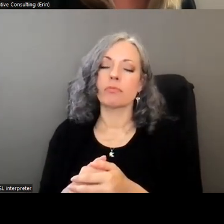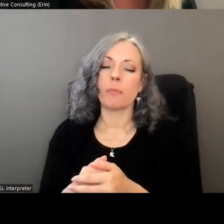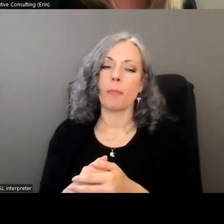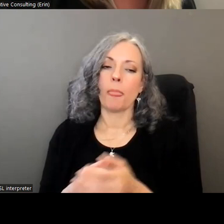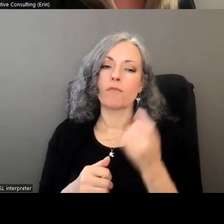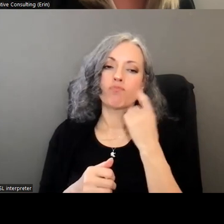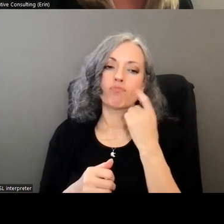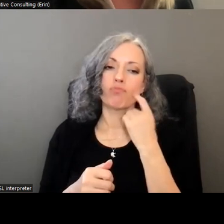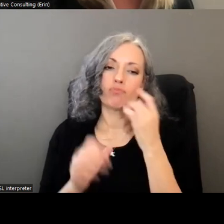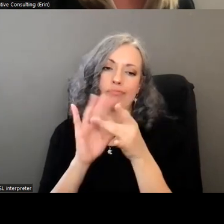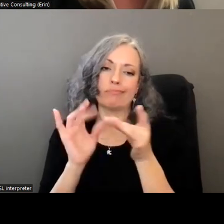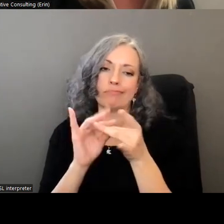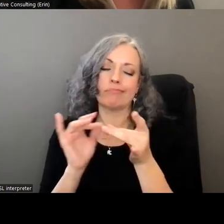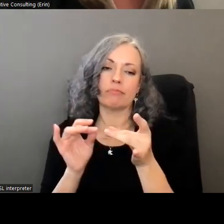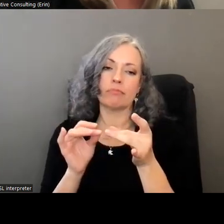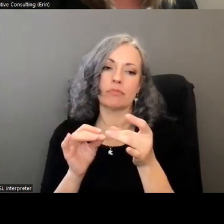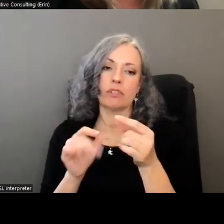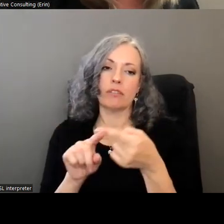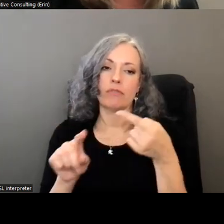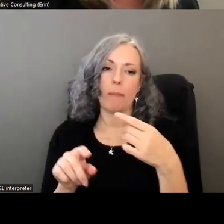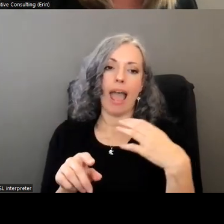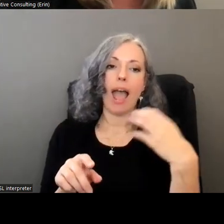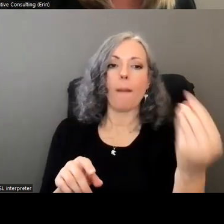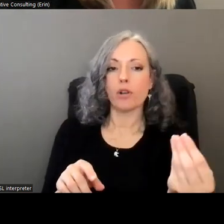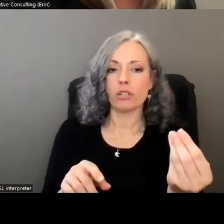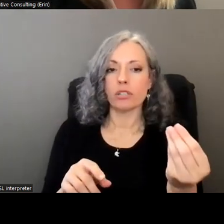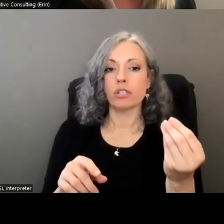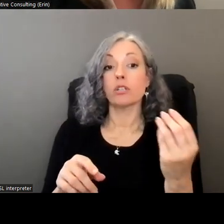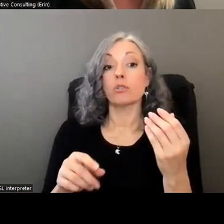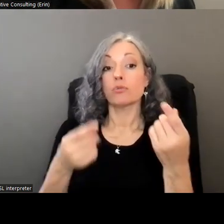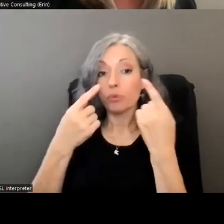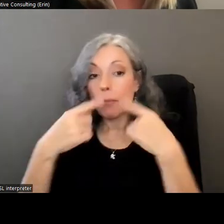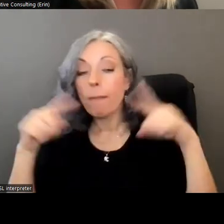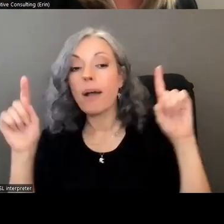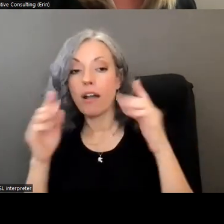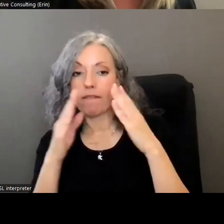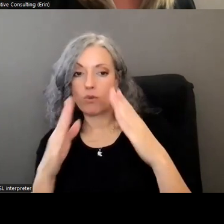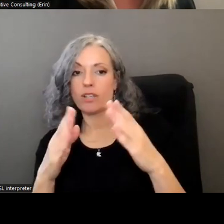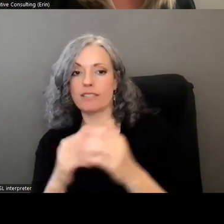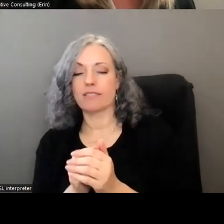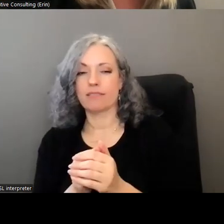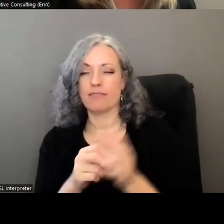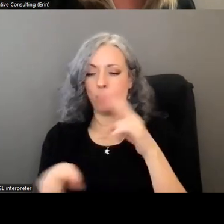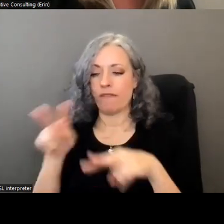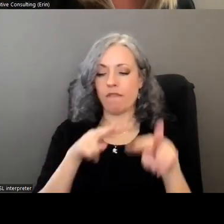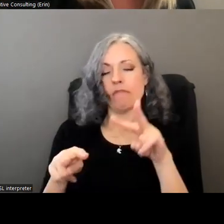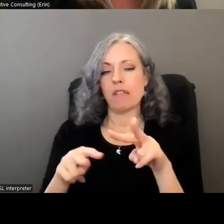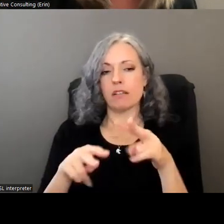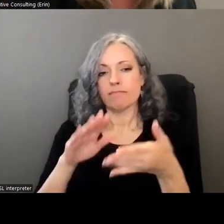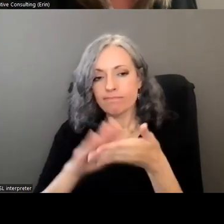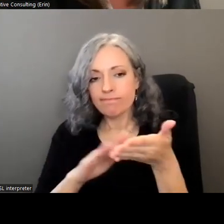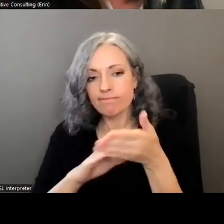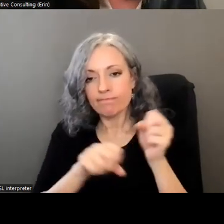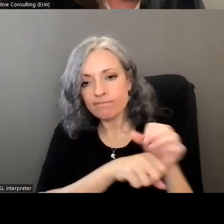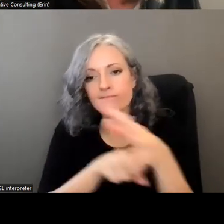to data move from output focus to outcome focus um which again would reflect the effectiveness and the impact